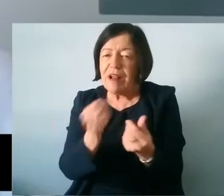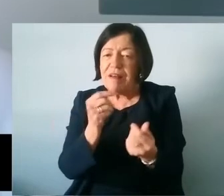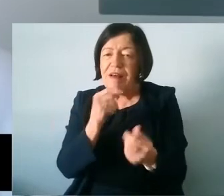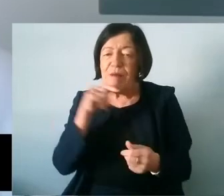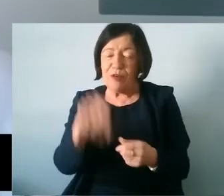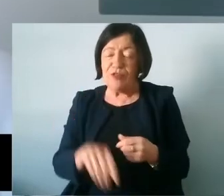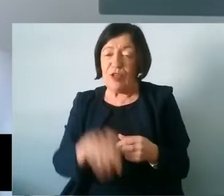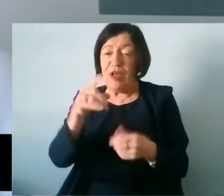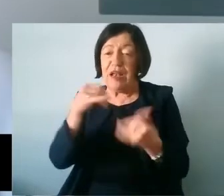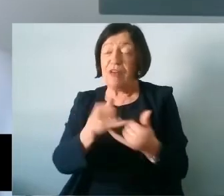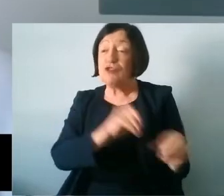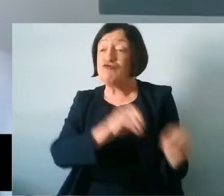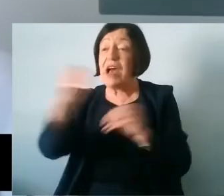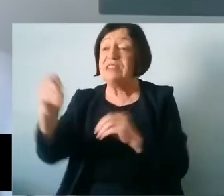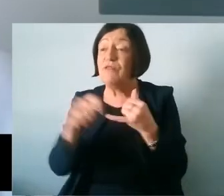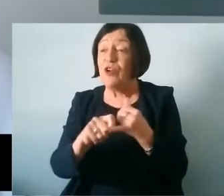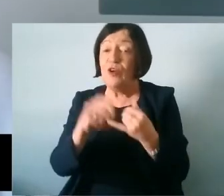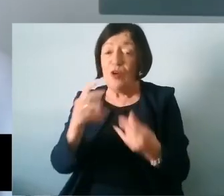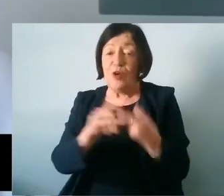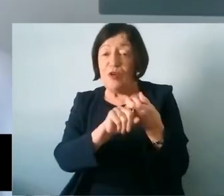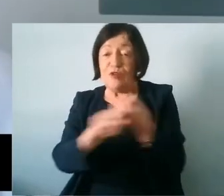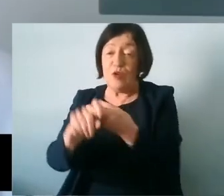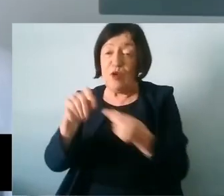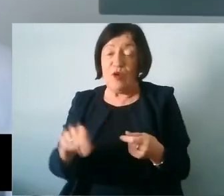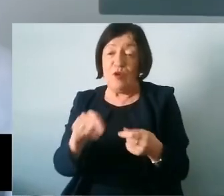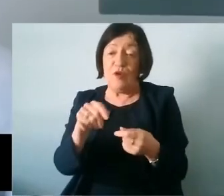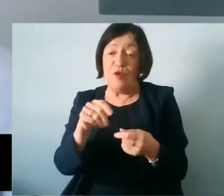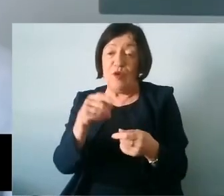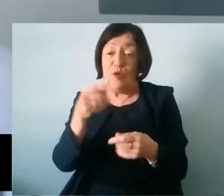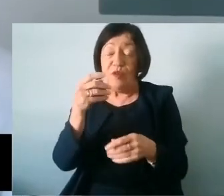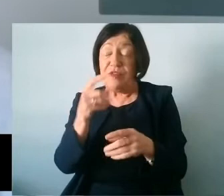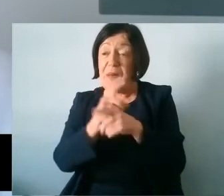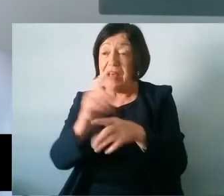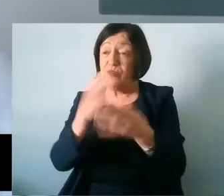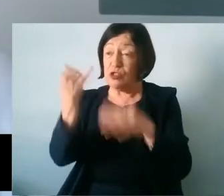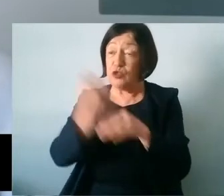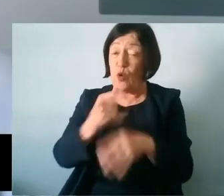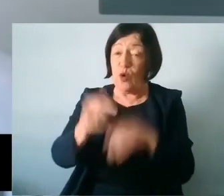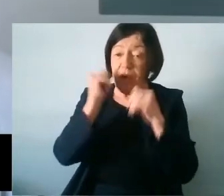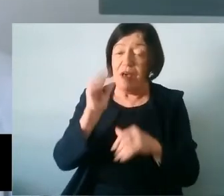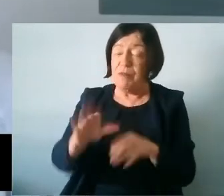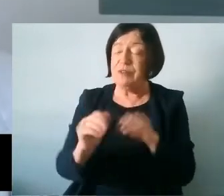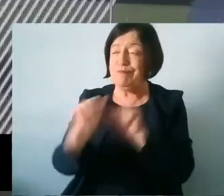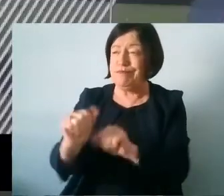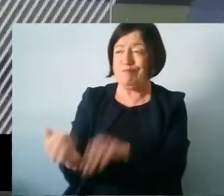like the transfer test which dictates what type of school you will go to must be confined to the past.